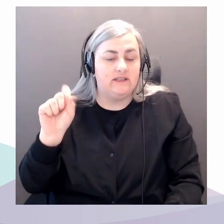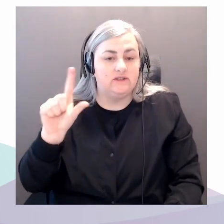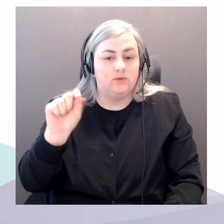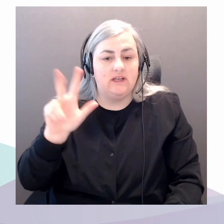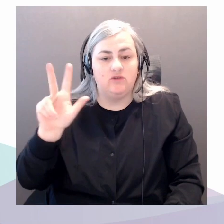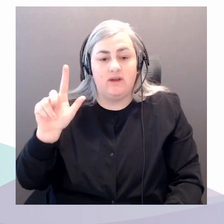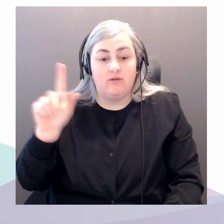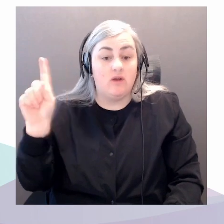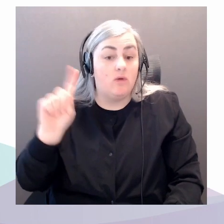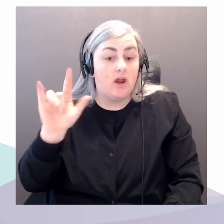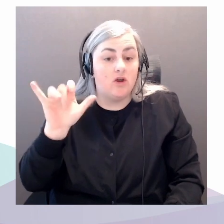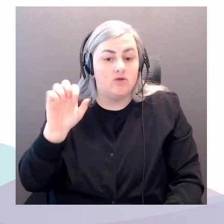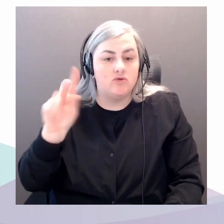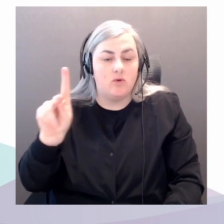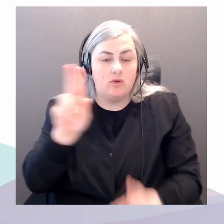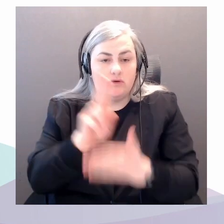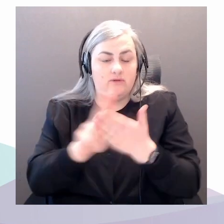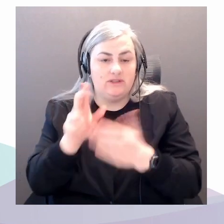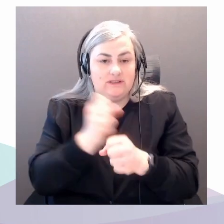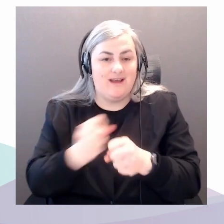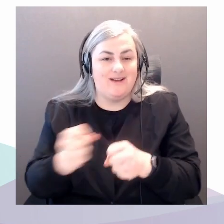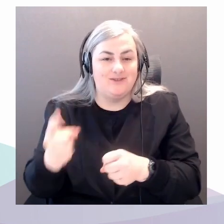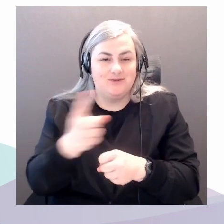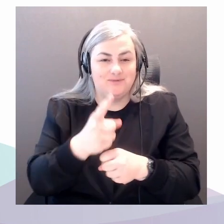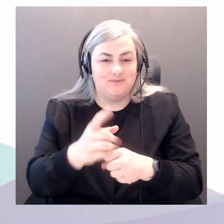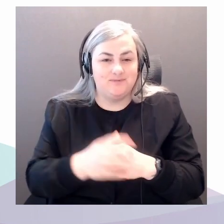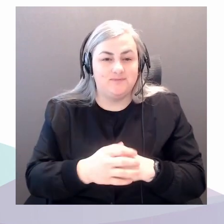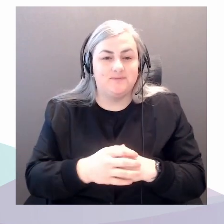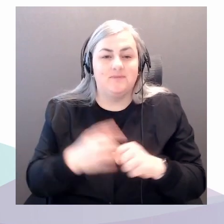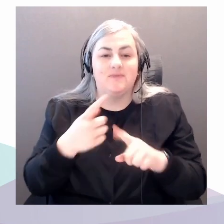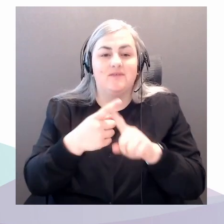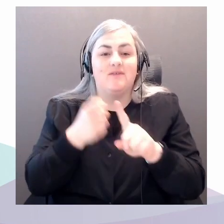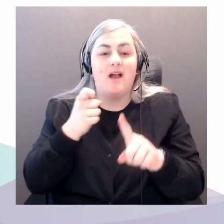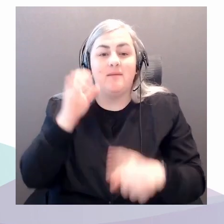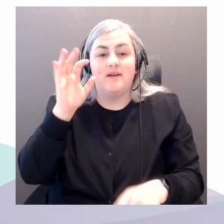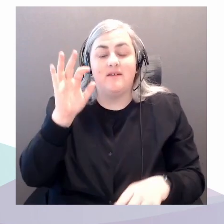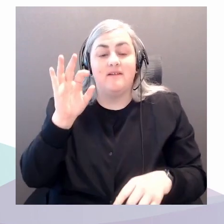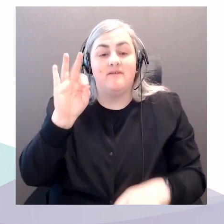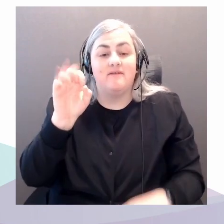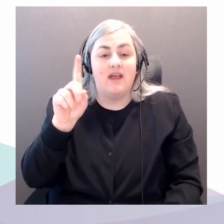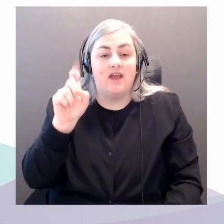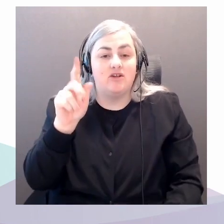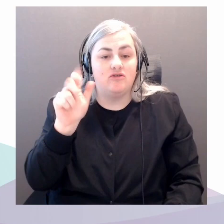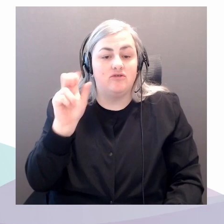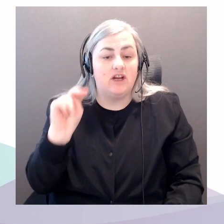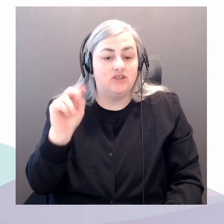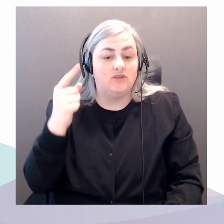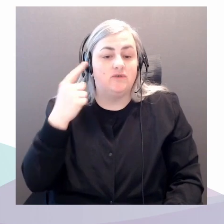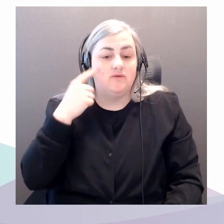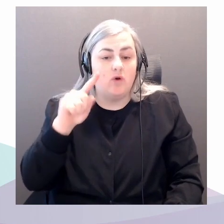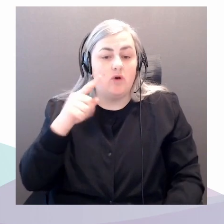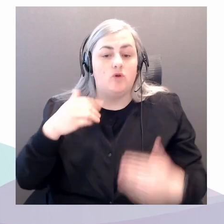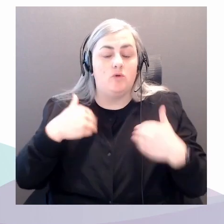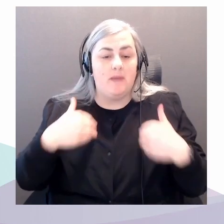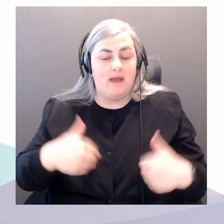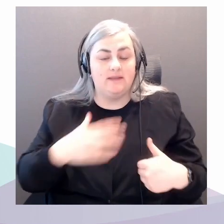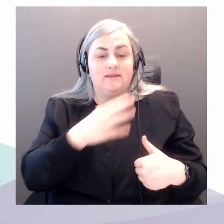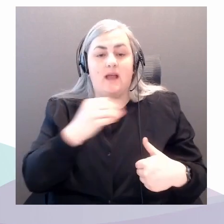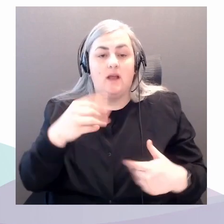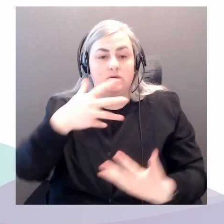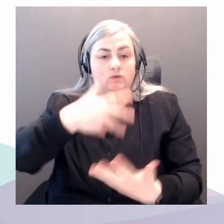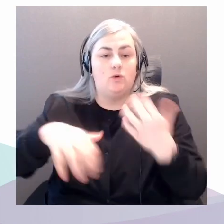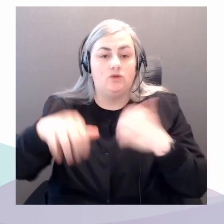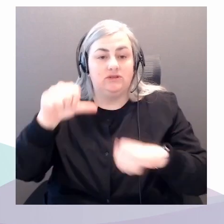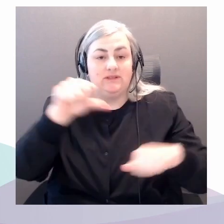On behalf of the Federation for the Humanities and Social Sciences, I am delighted to welcome you to the fourth